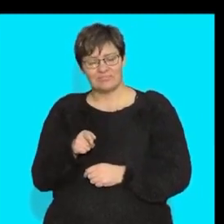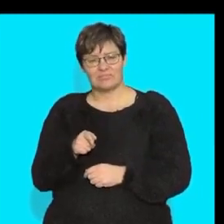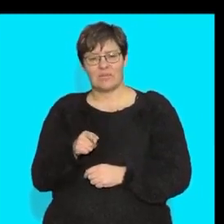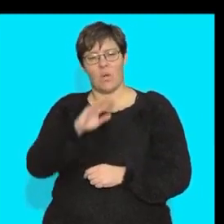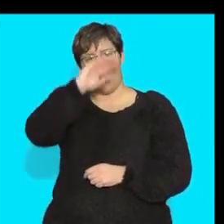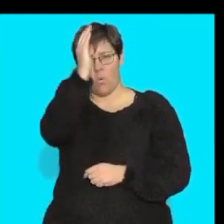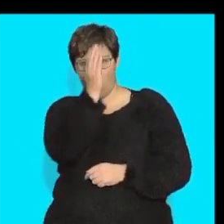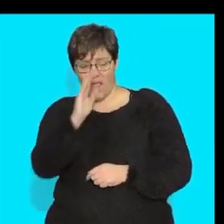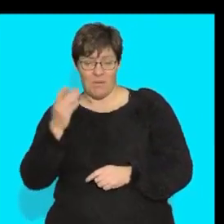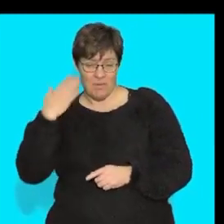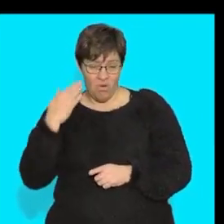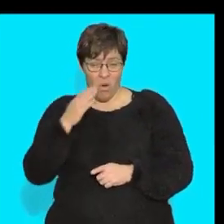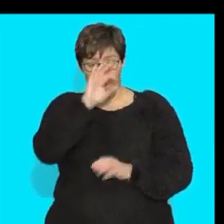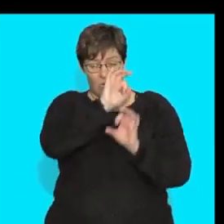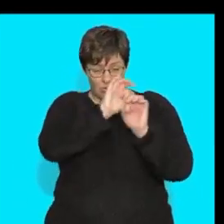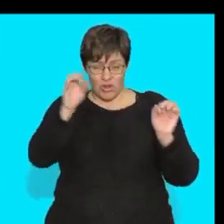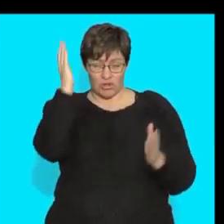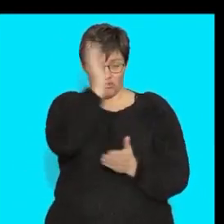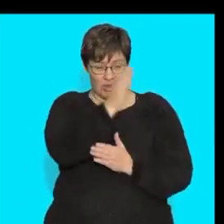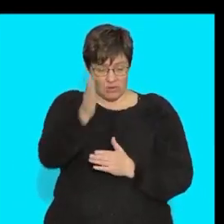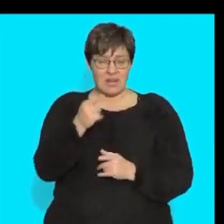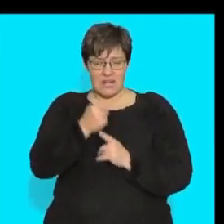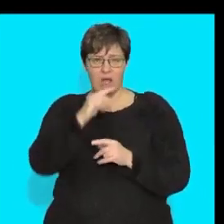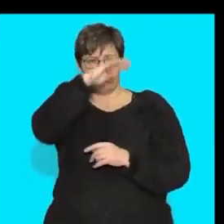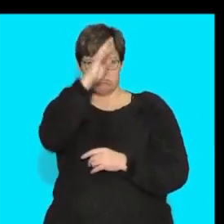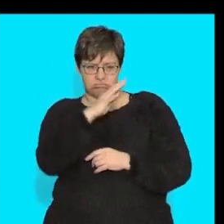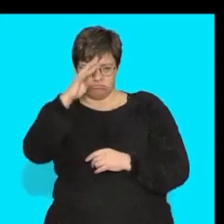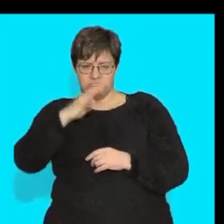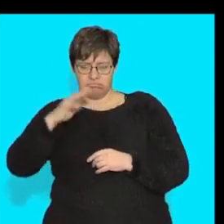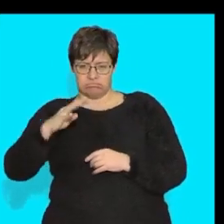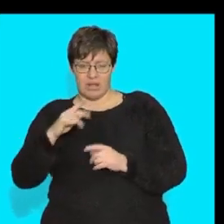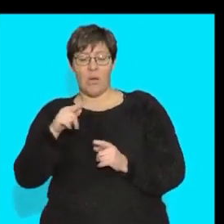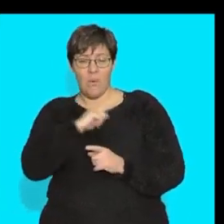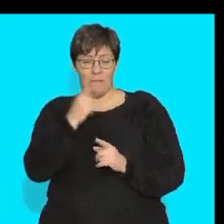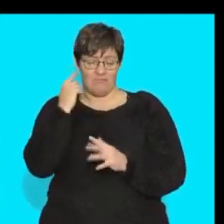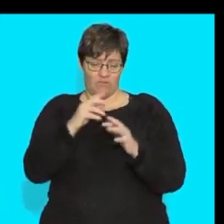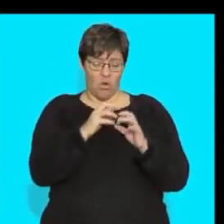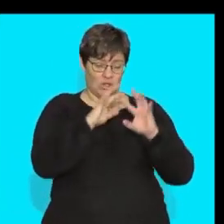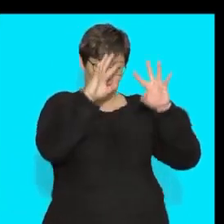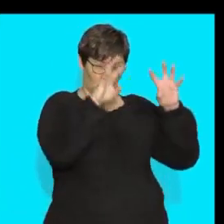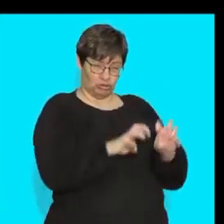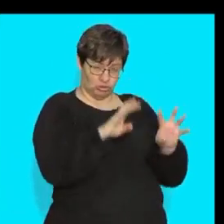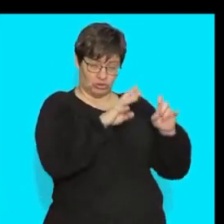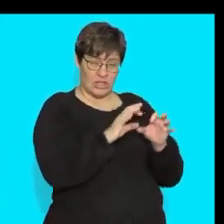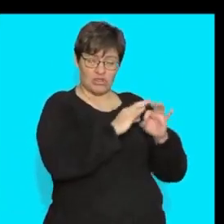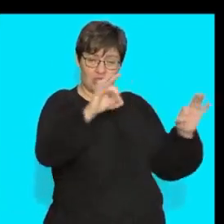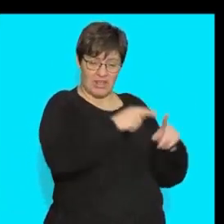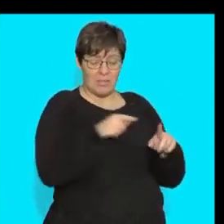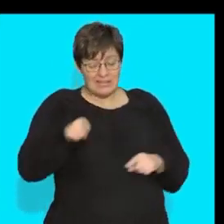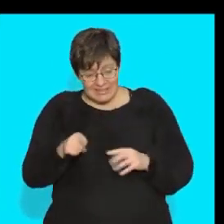right these are elastic fibers they can expand and right they stretch